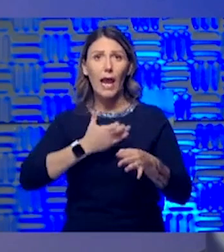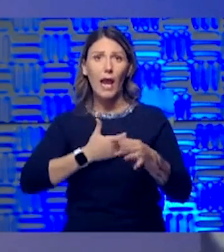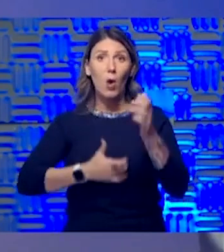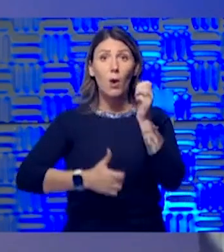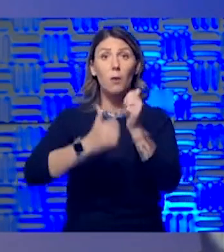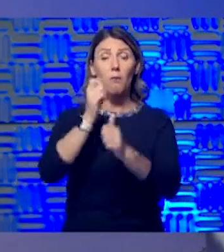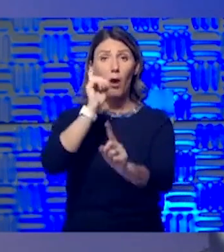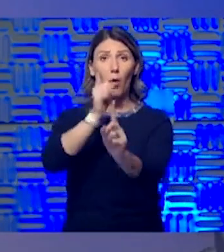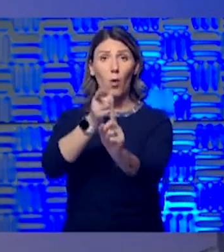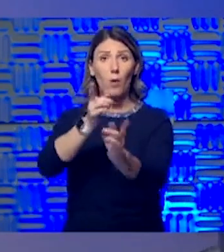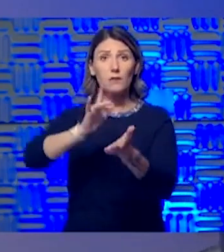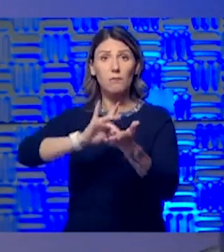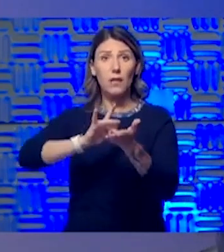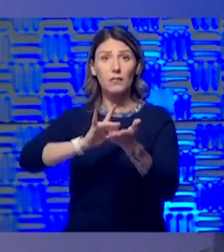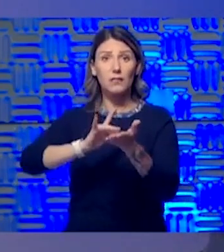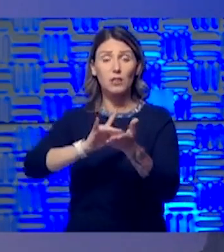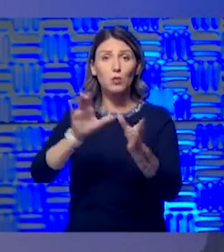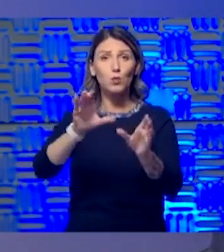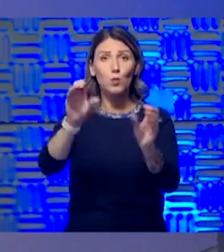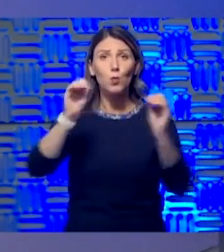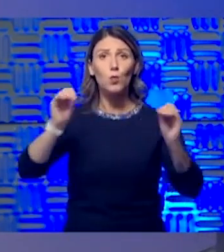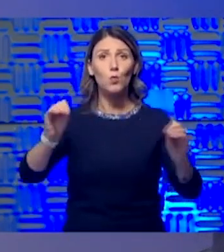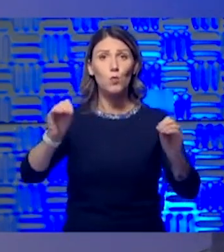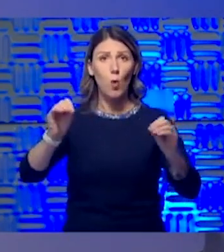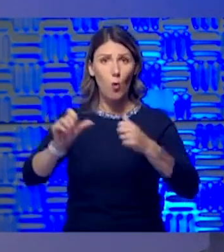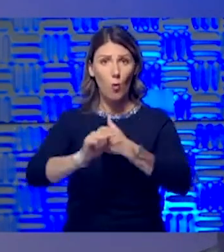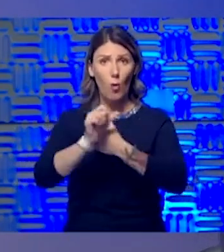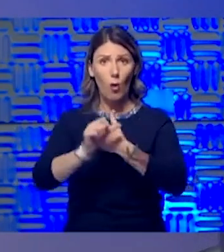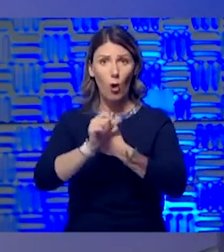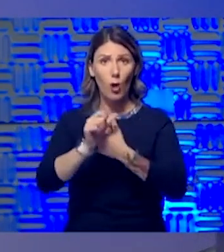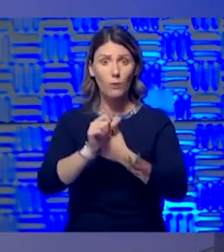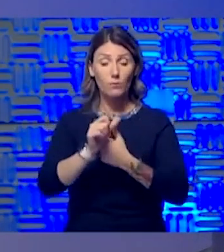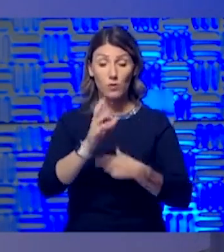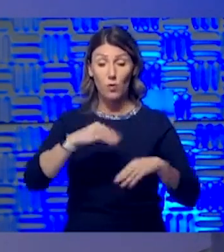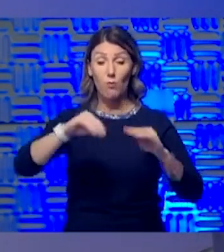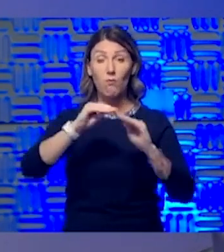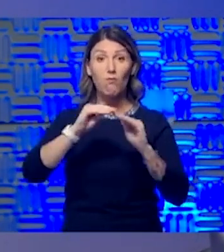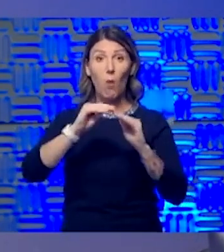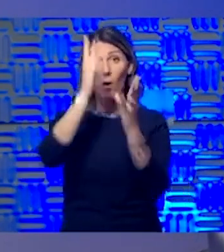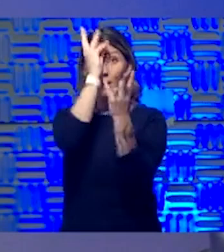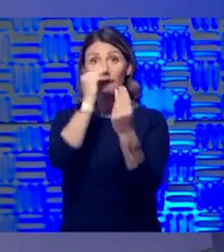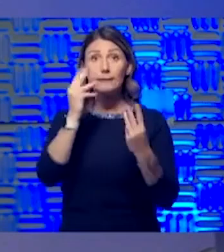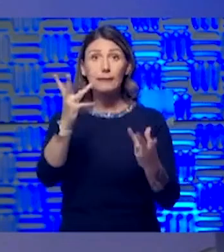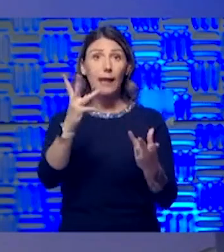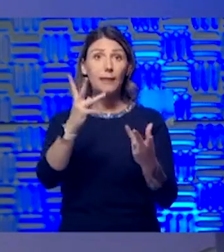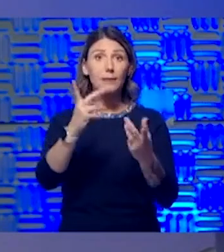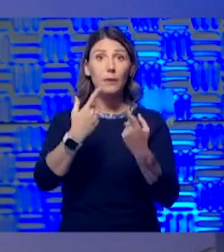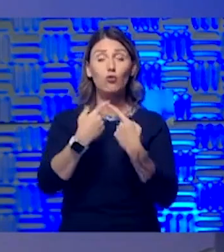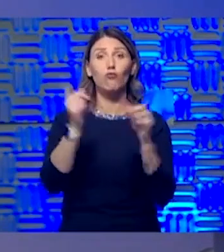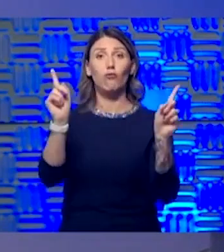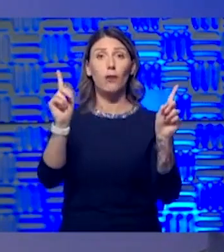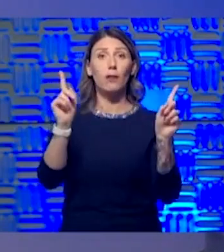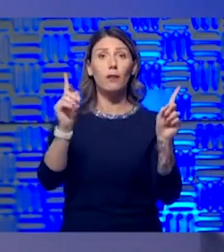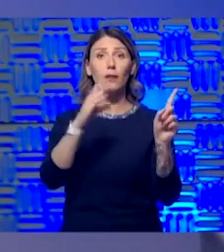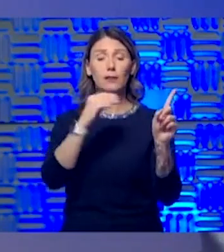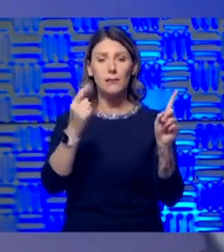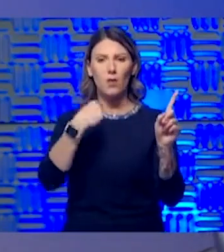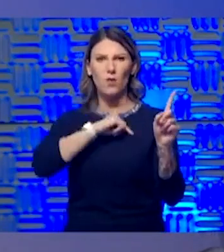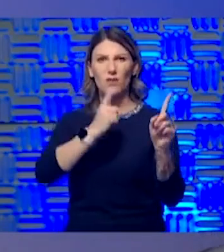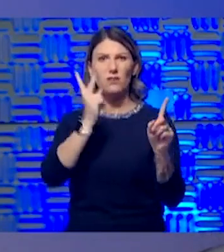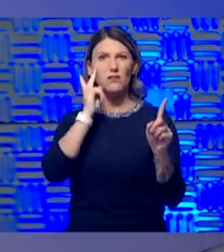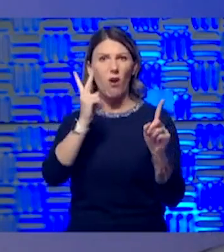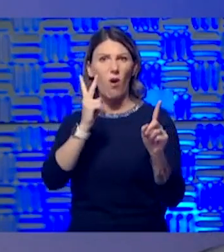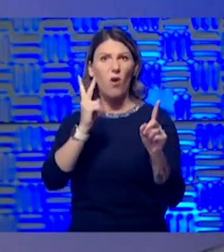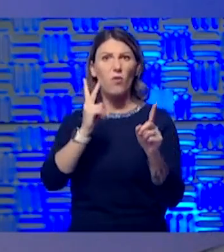medicine is do no harm. So as we have more data coming out now, we saw that hydroxychloroquine and azithromycin were maybe